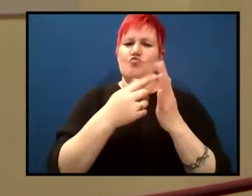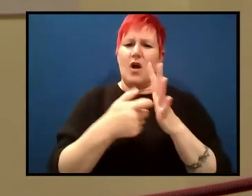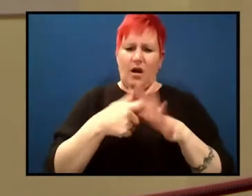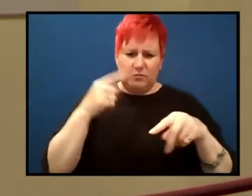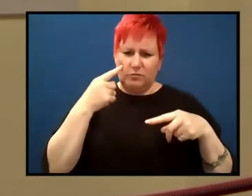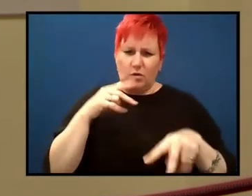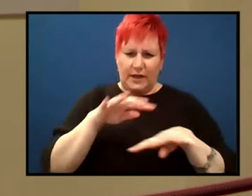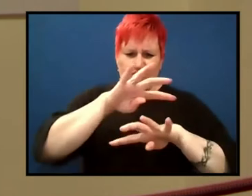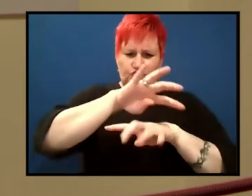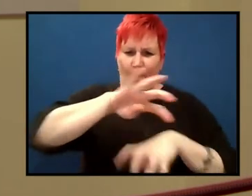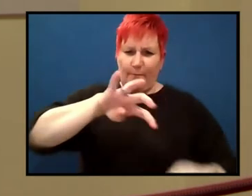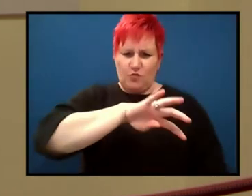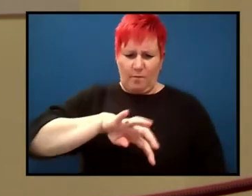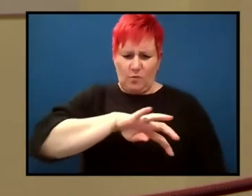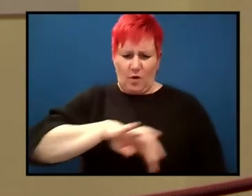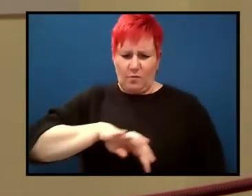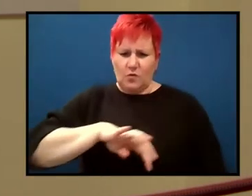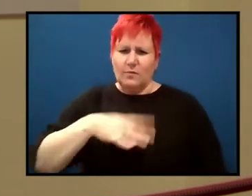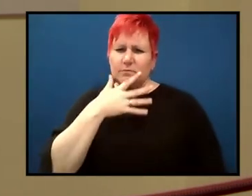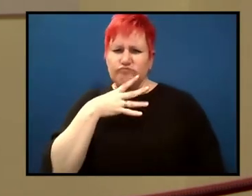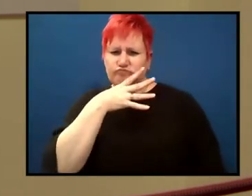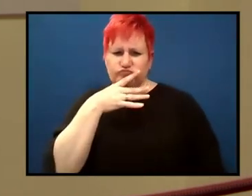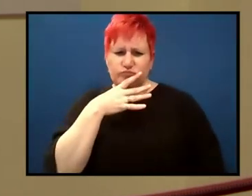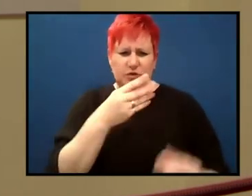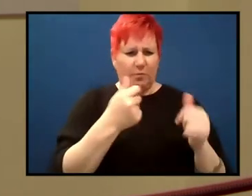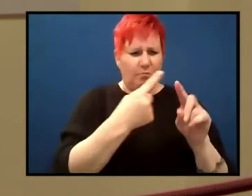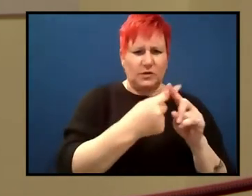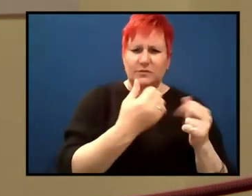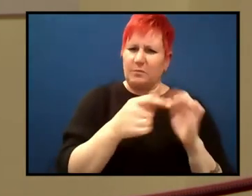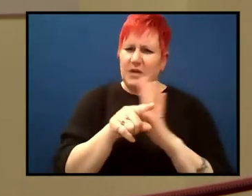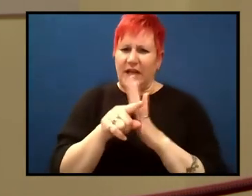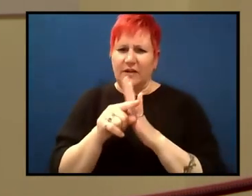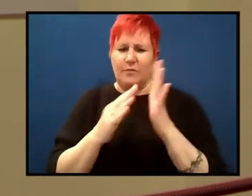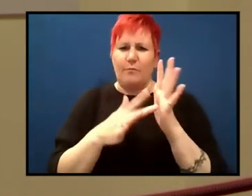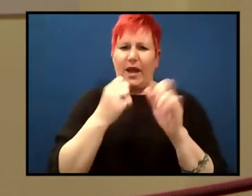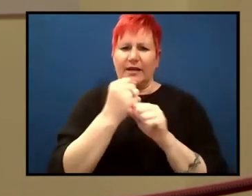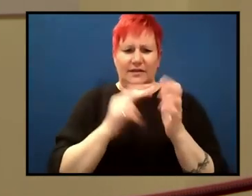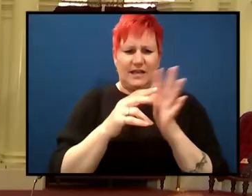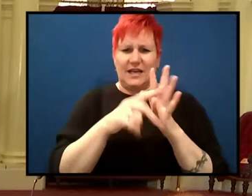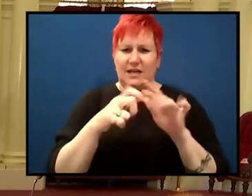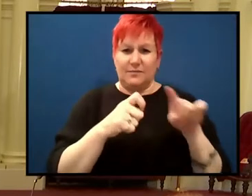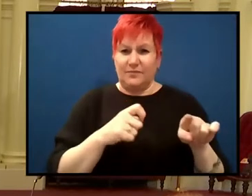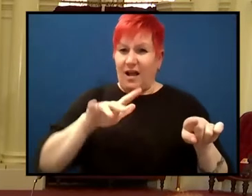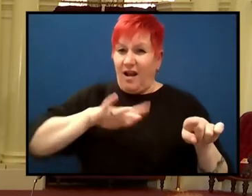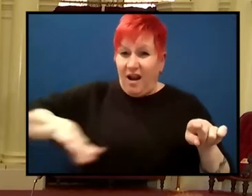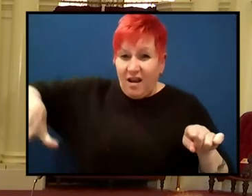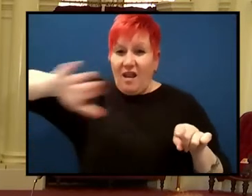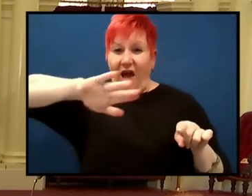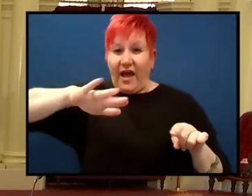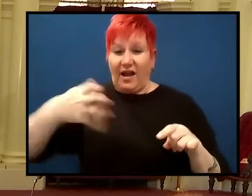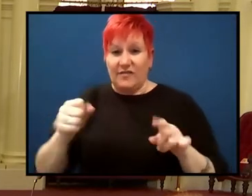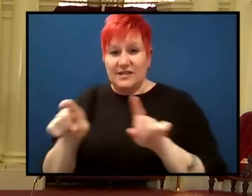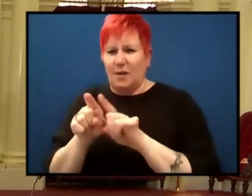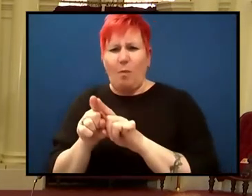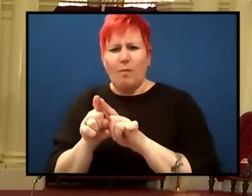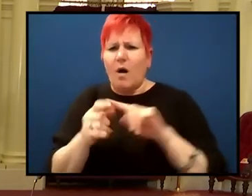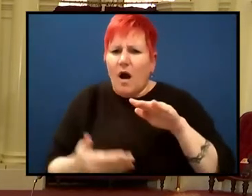negative magnetic anomalies. And there is nothing on land remotely like this to, um, so